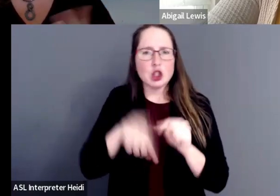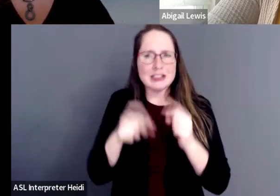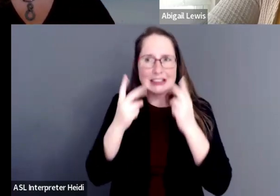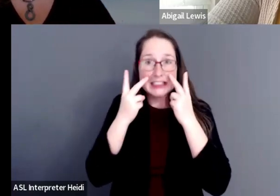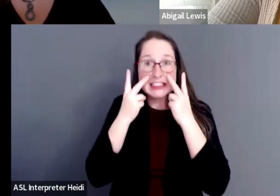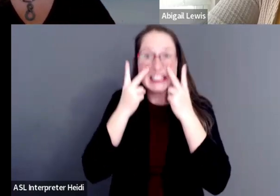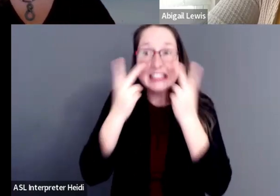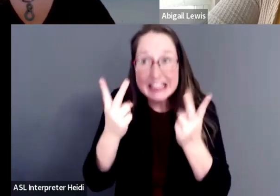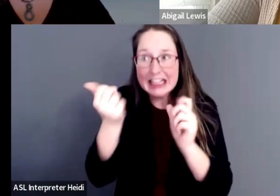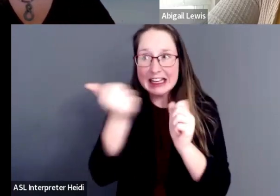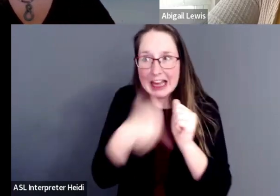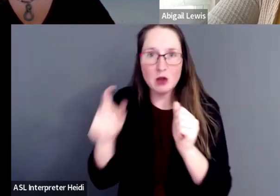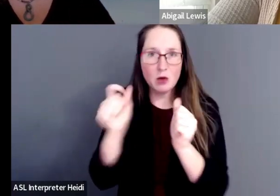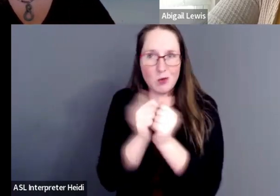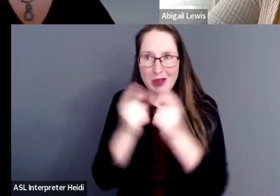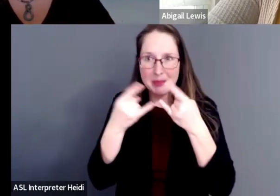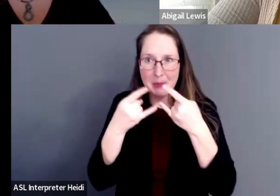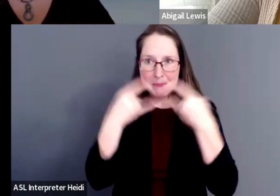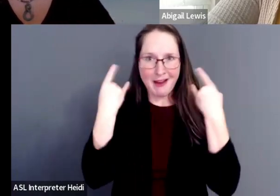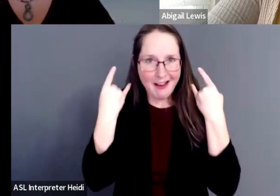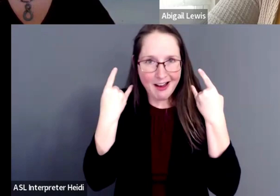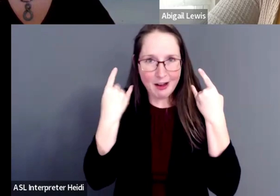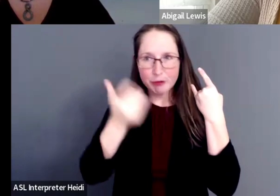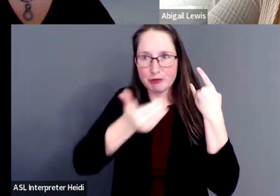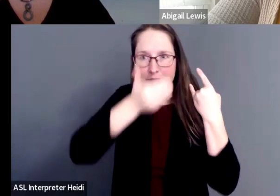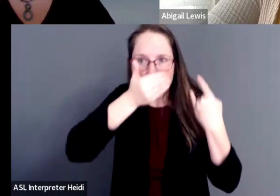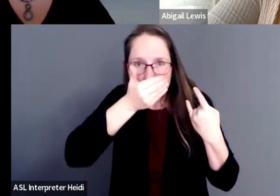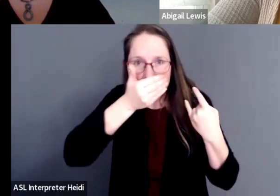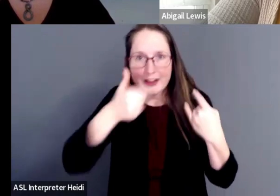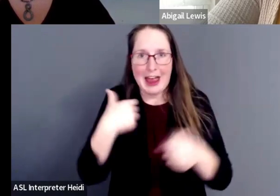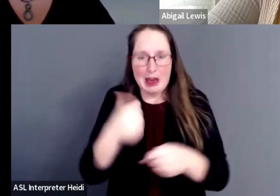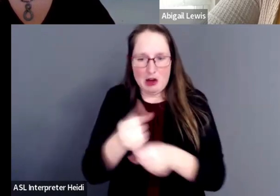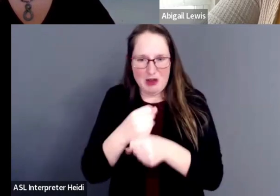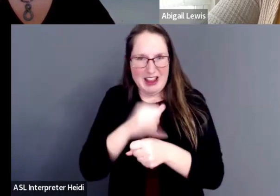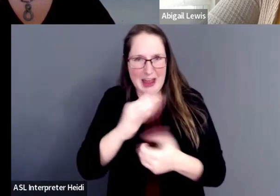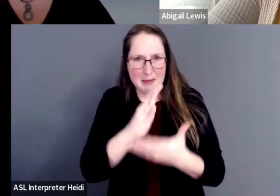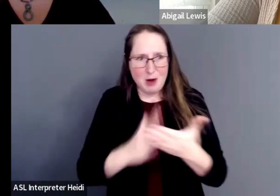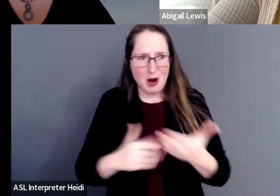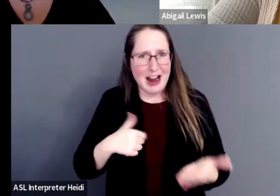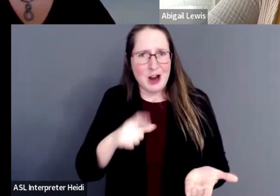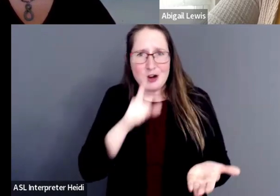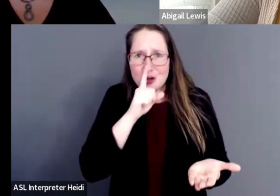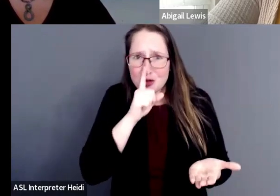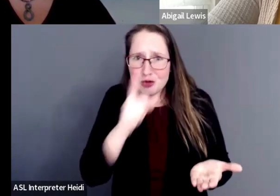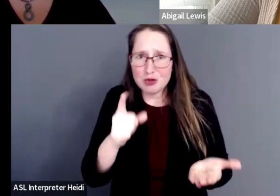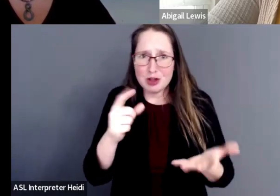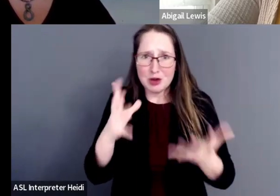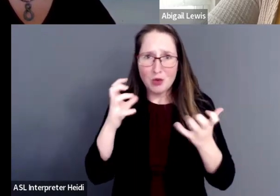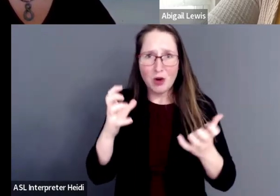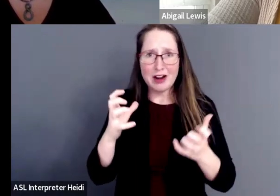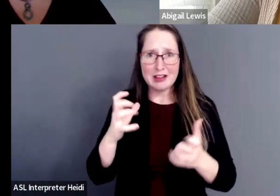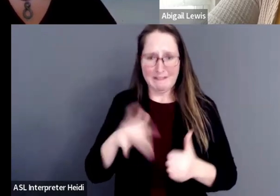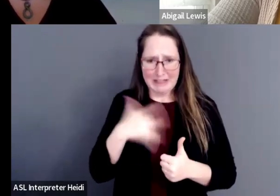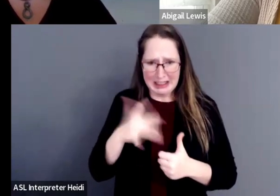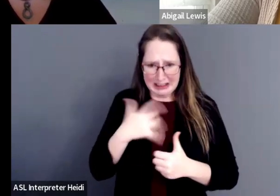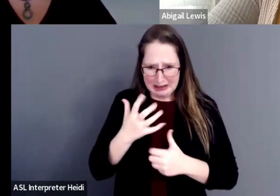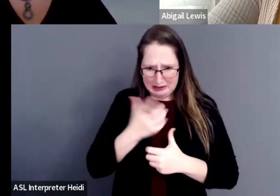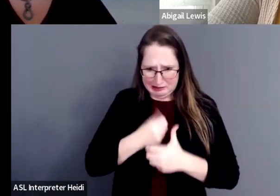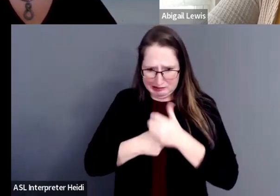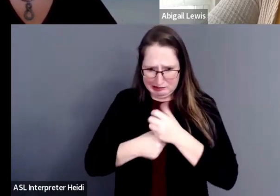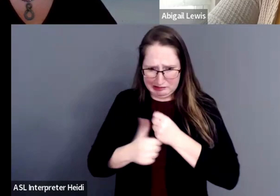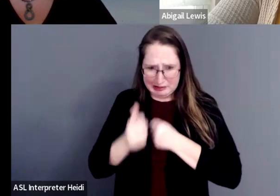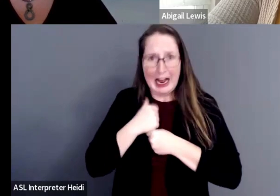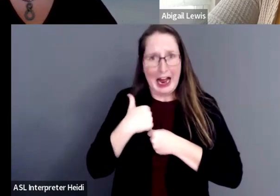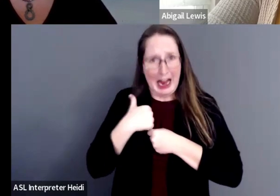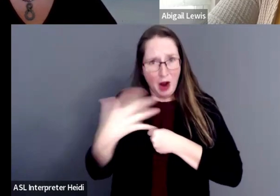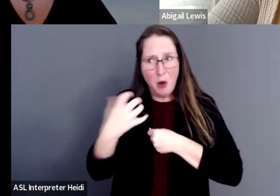else with the mask on. And so when I created that piece, I really wanted to convey those feelings that I had of what